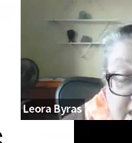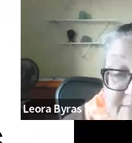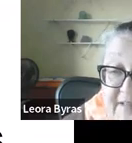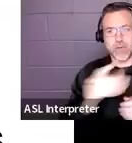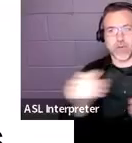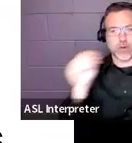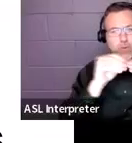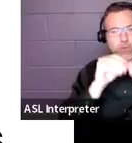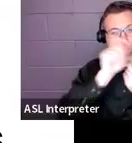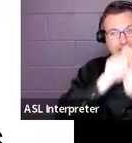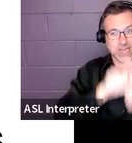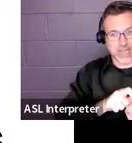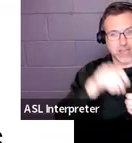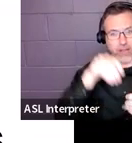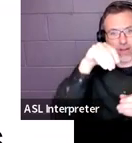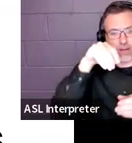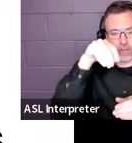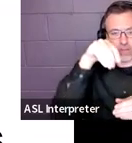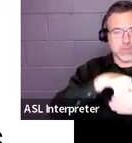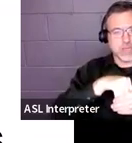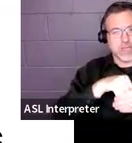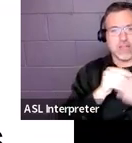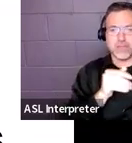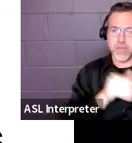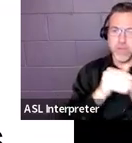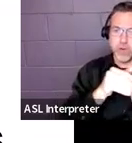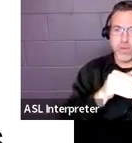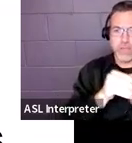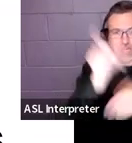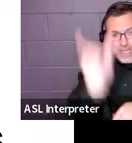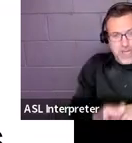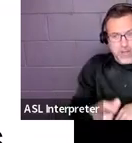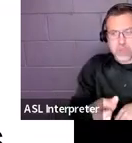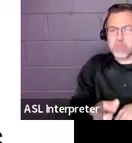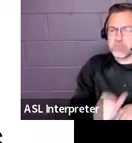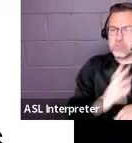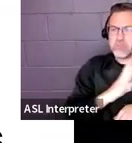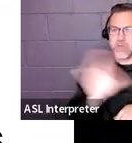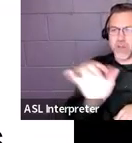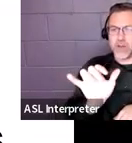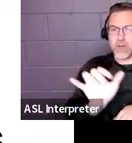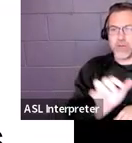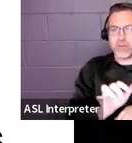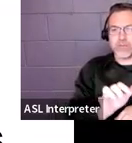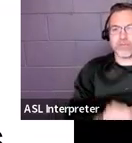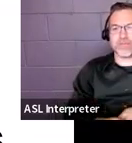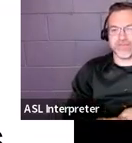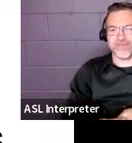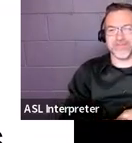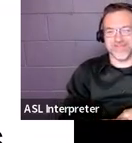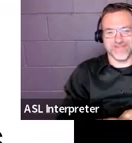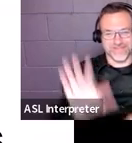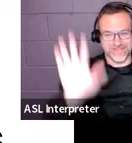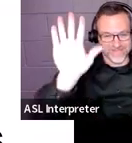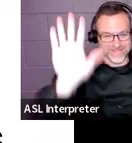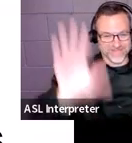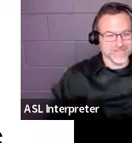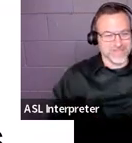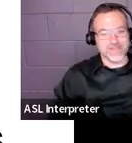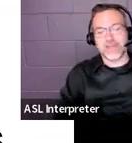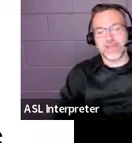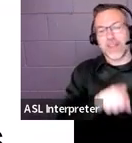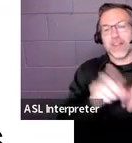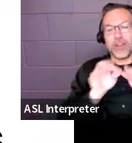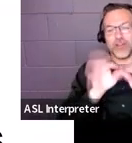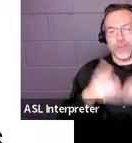frequency column, and that is perfectly fine, too. And, oh, awesome, our interpreters here. Great. And the